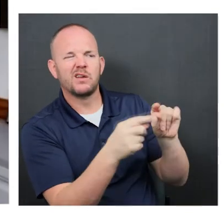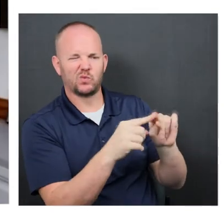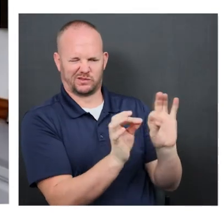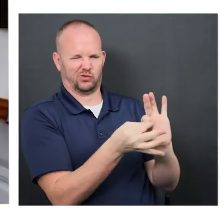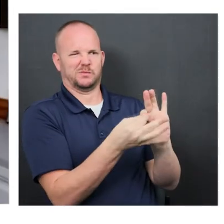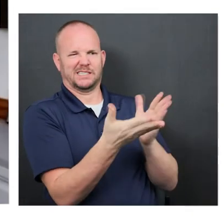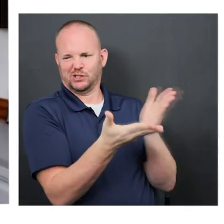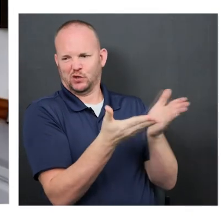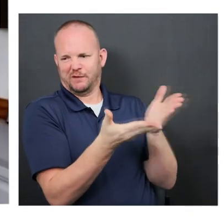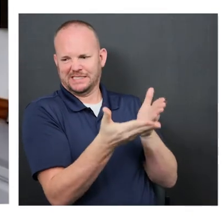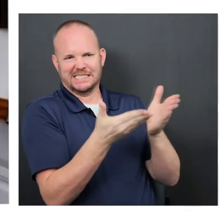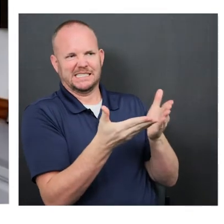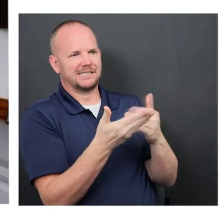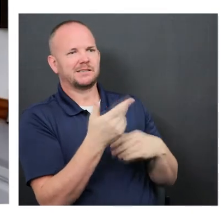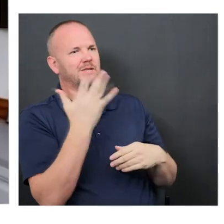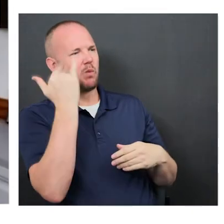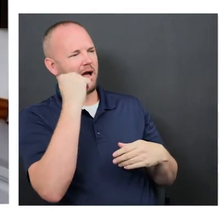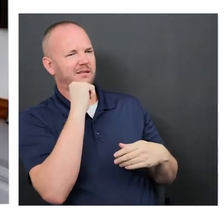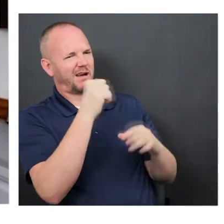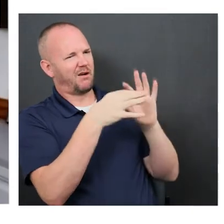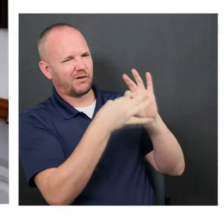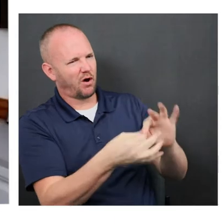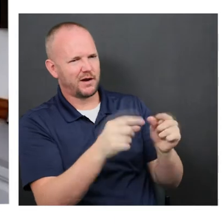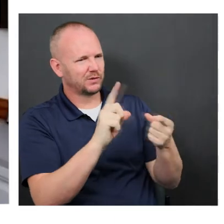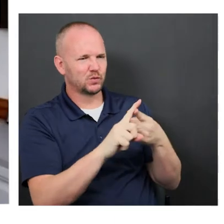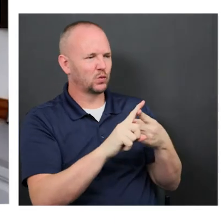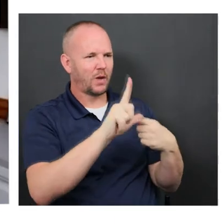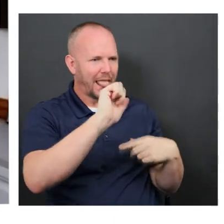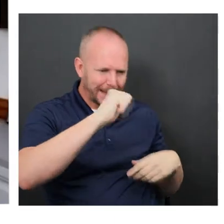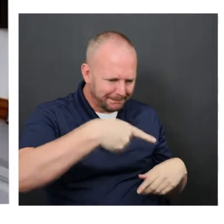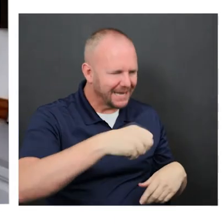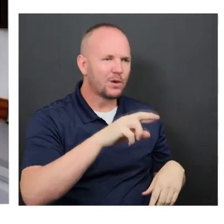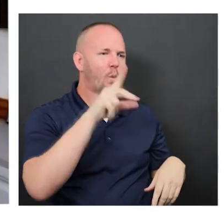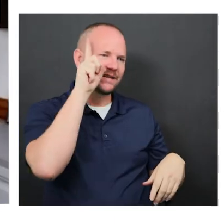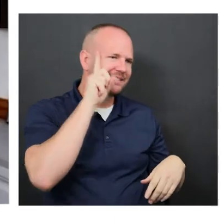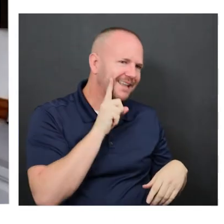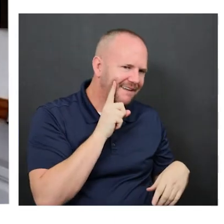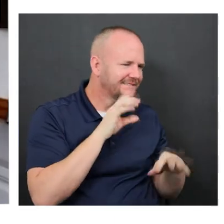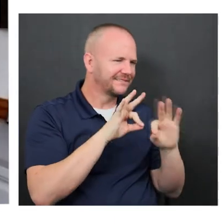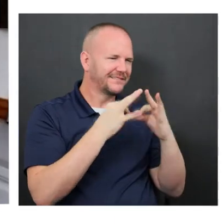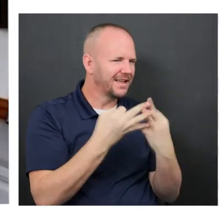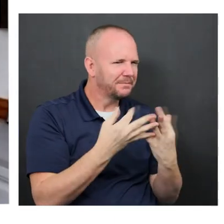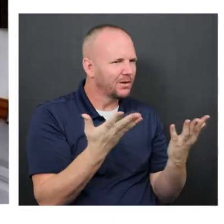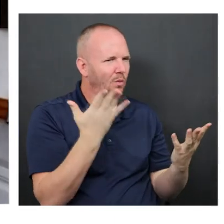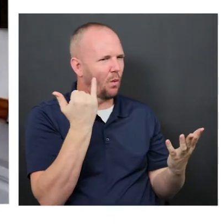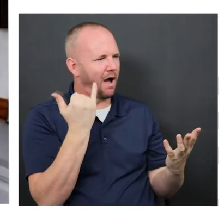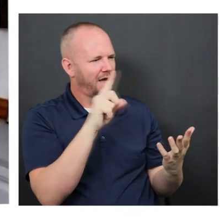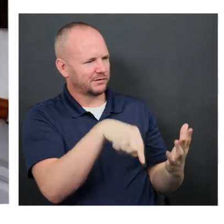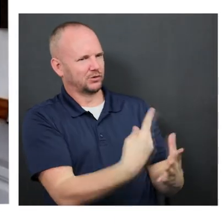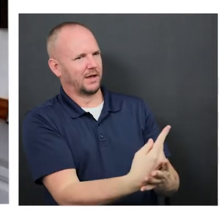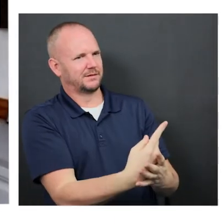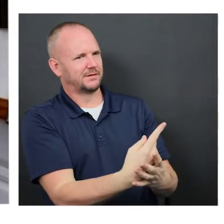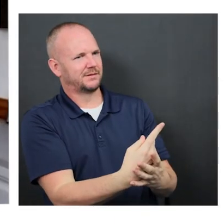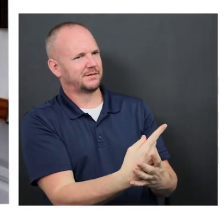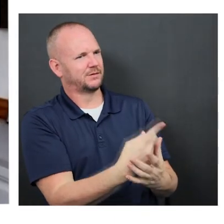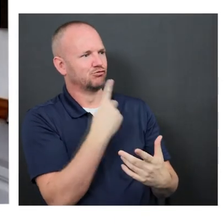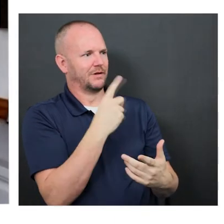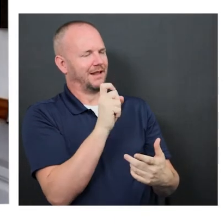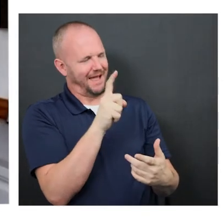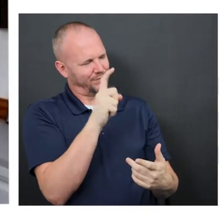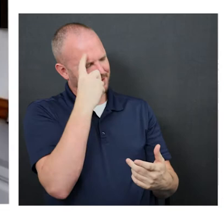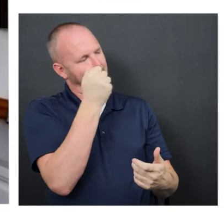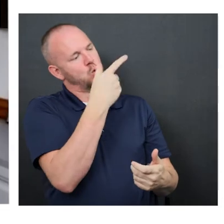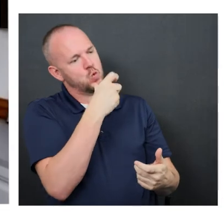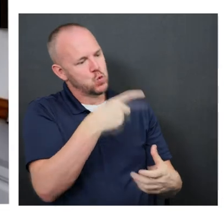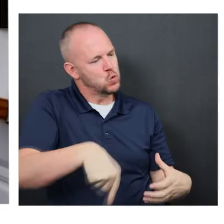services, right? We weren't just doing this for LEP patients or for patients who are deaf and their loved ones. We were doing it for anyone that